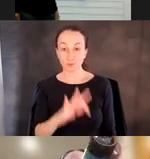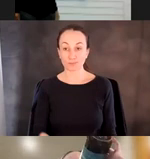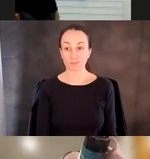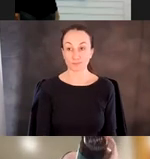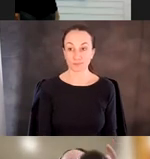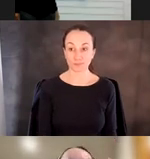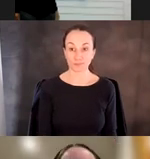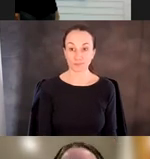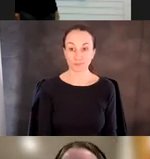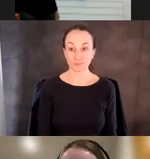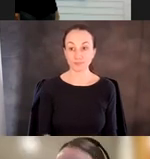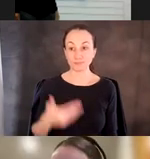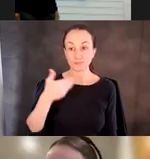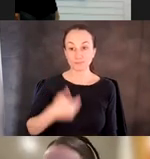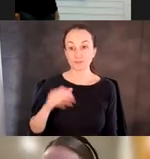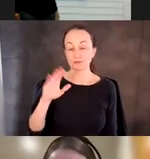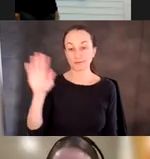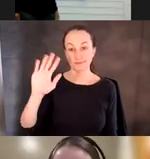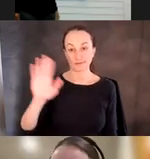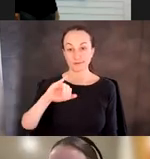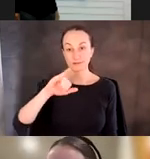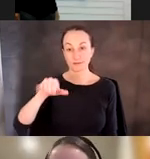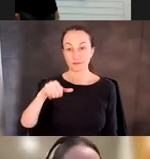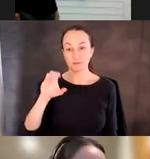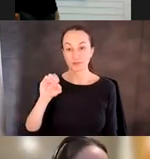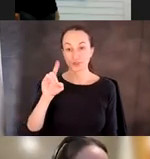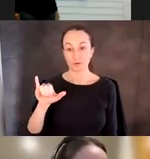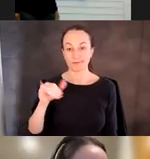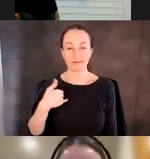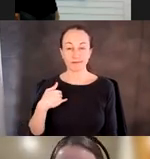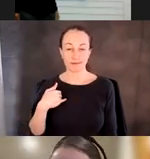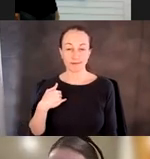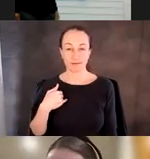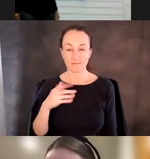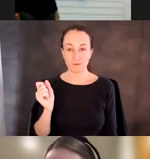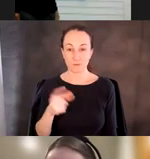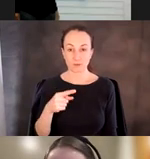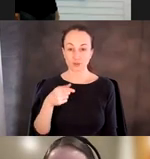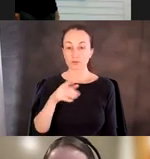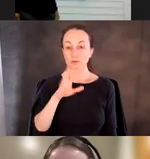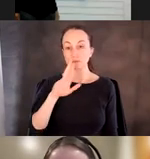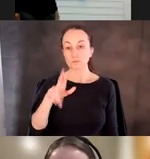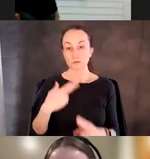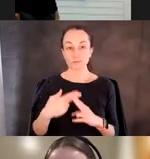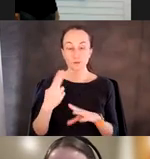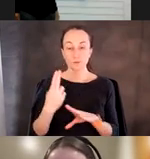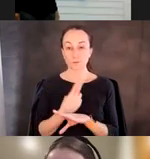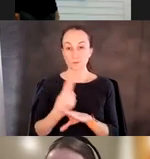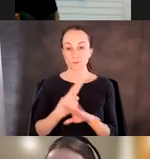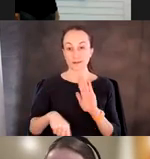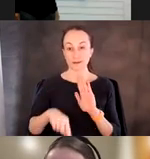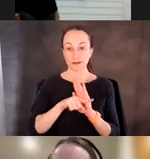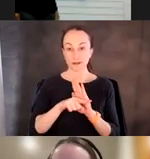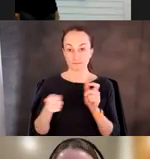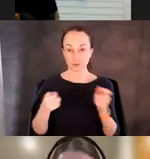Hi, Erica. This is Jody. Uh, I have a question about when you talked about using a negative control for